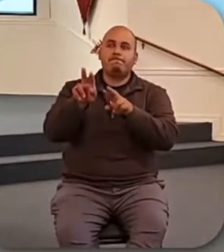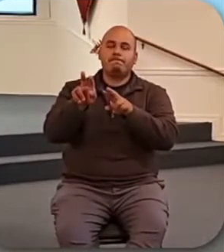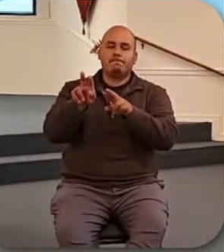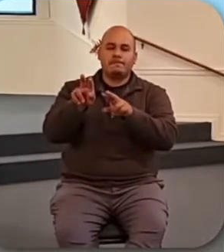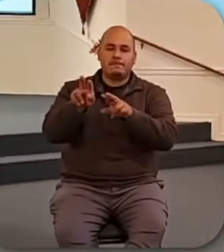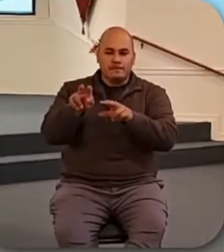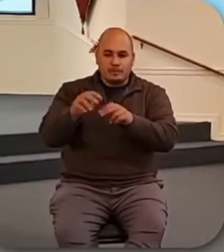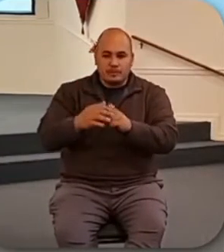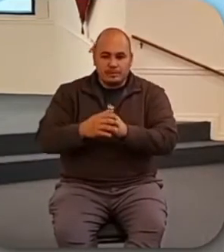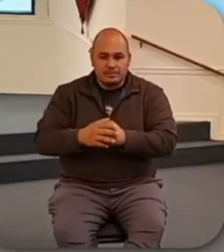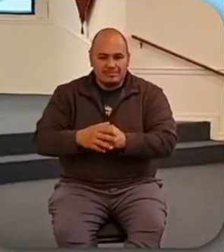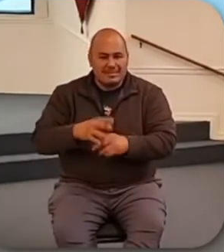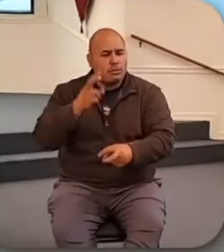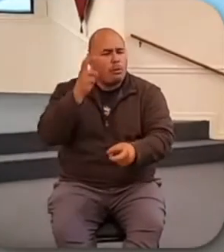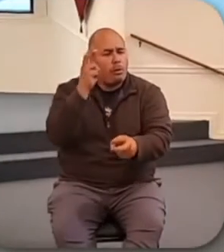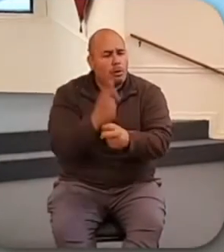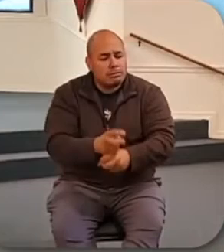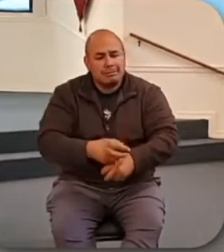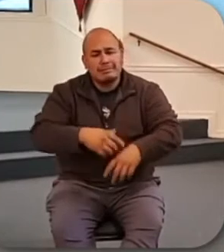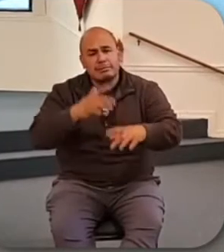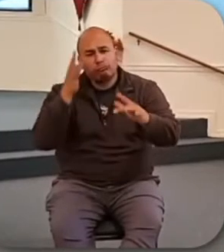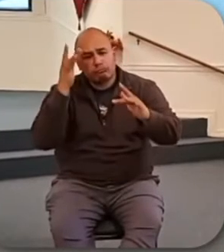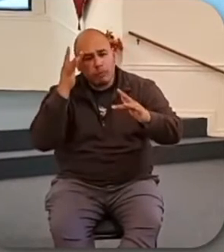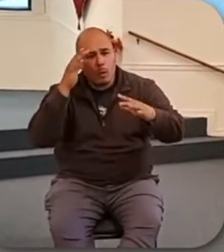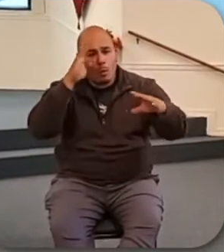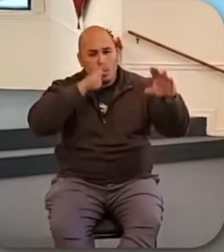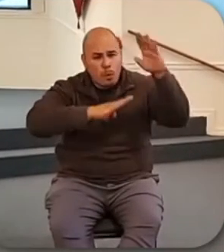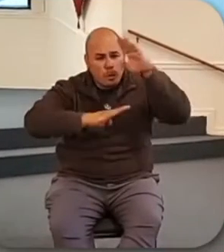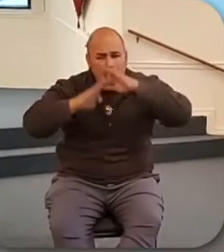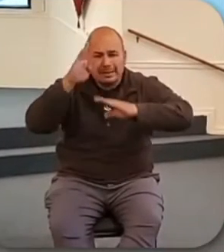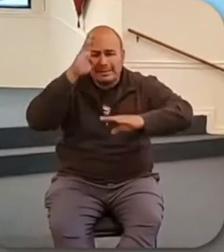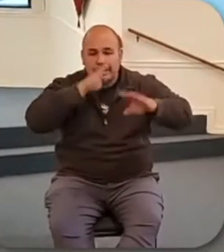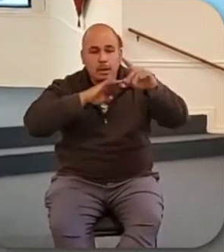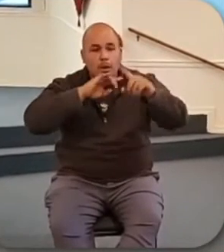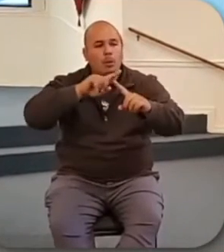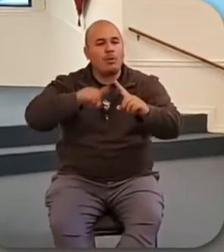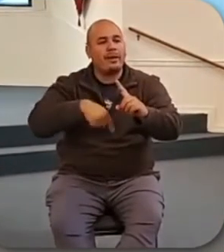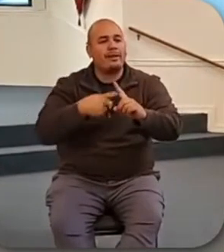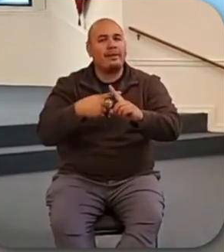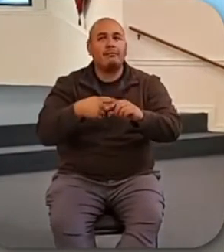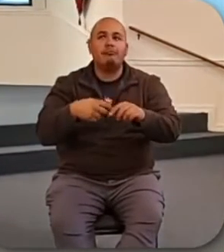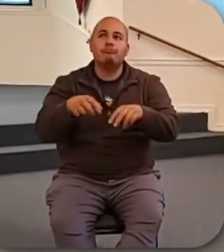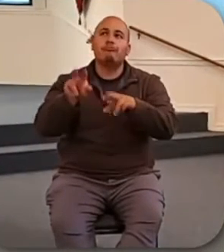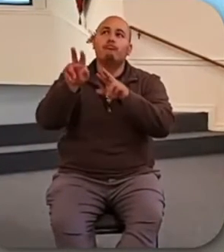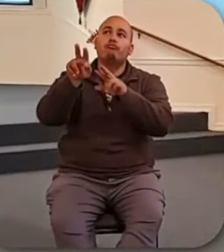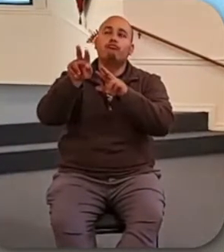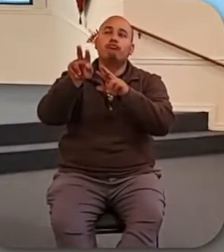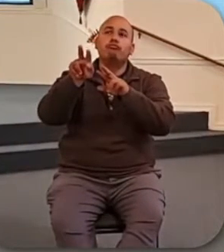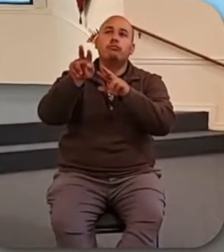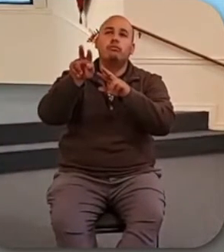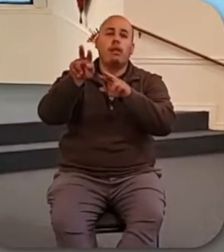It's hard to be super worried when your eyes are fixed on God.